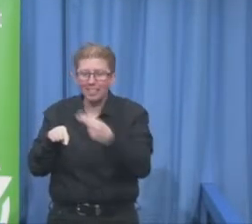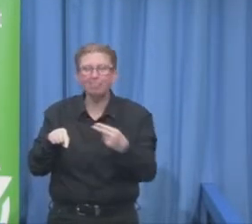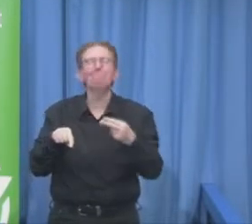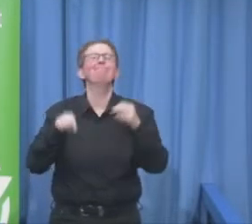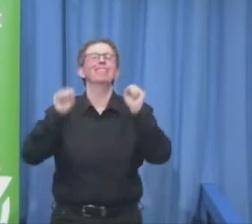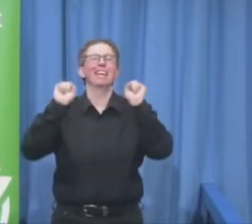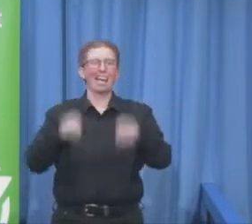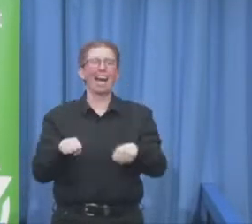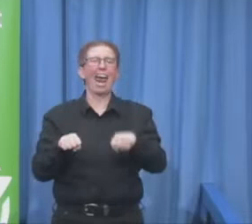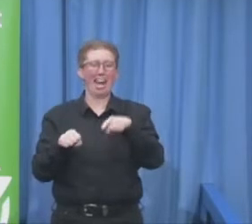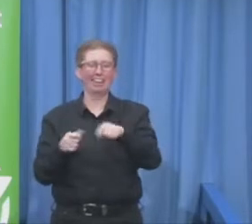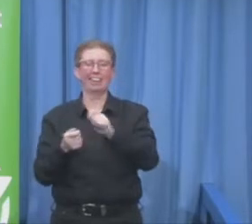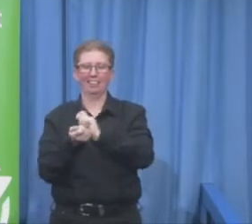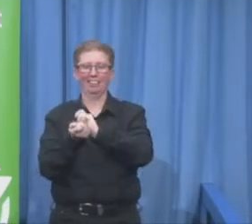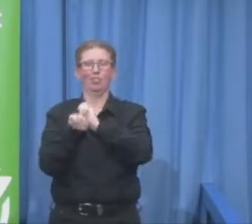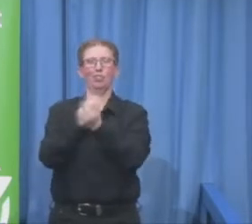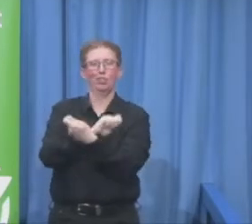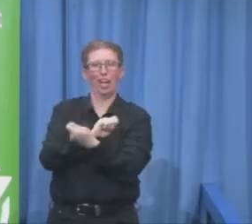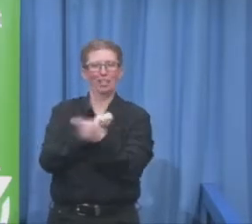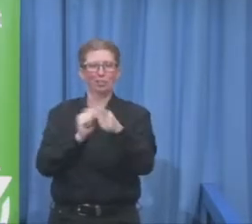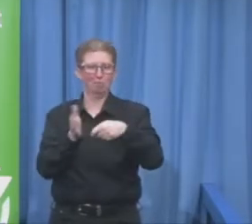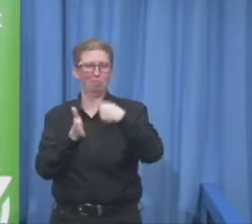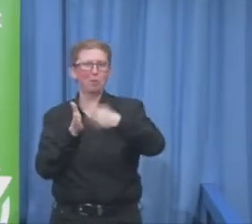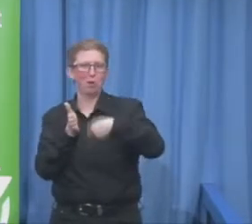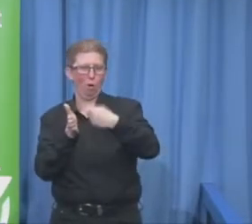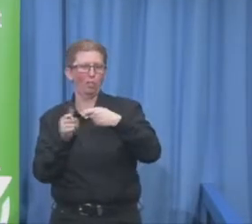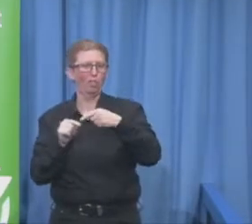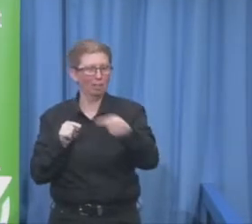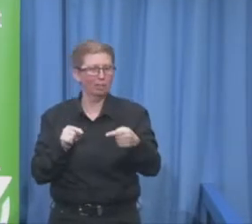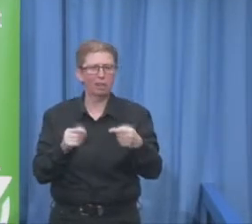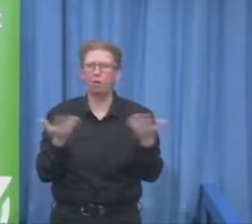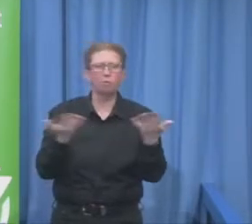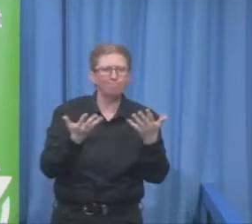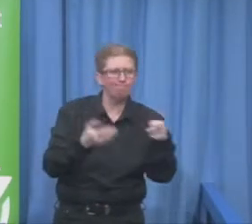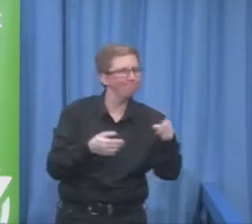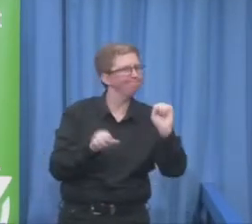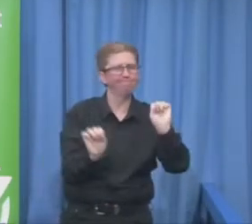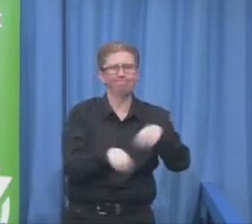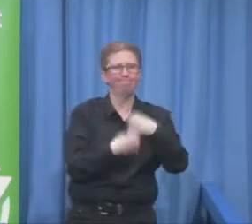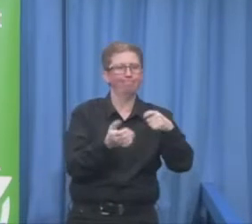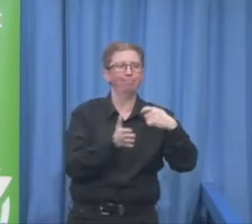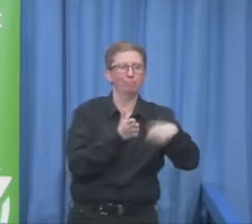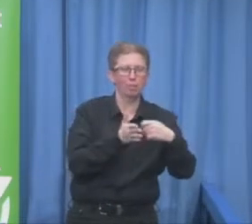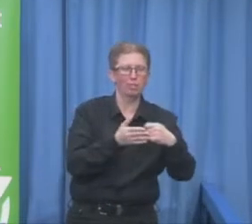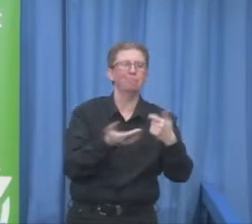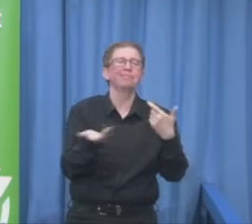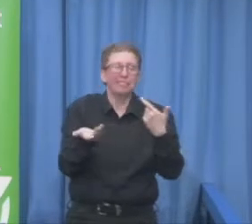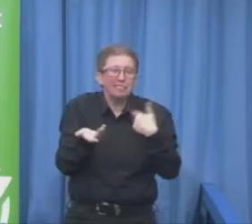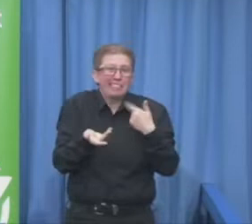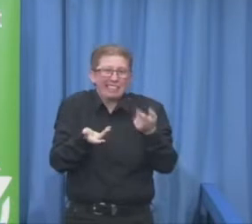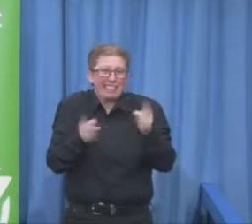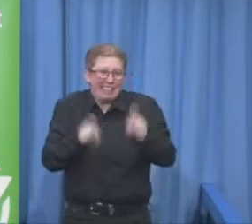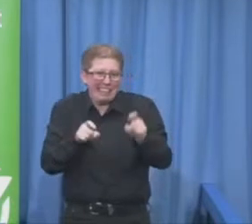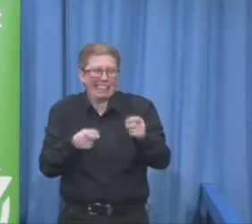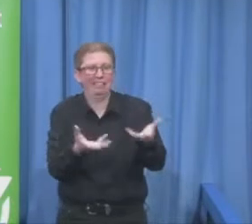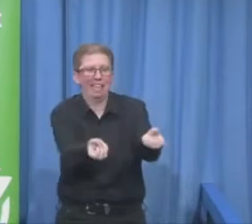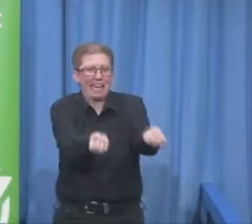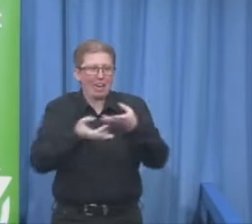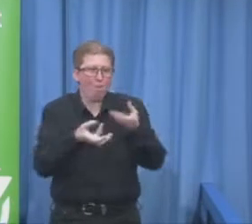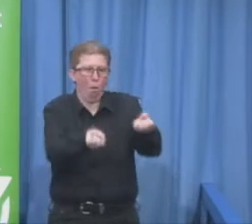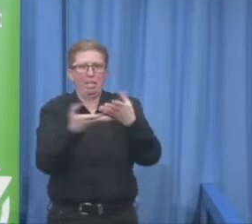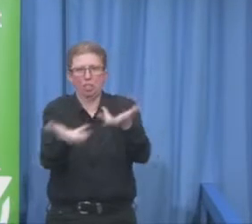for the first time because some of the experts we reached out for some countries we only maybe received